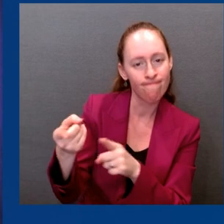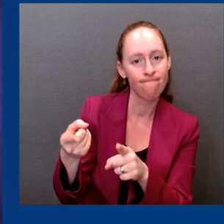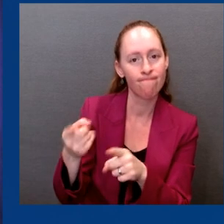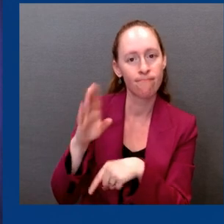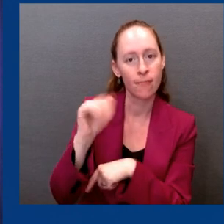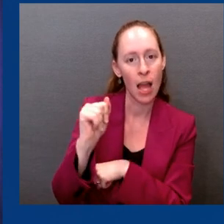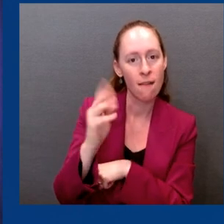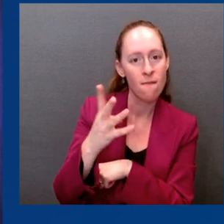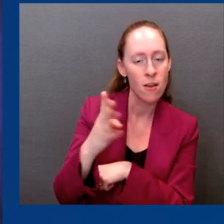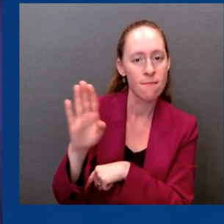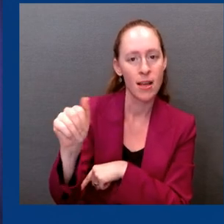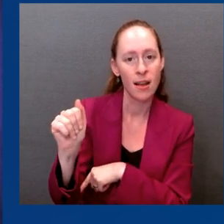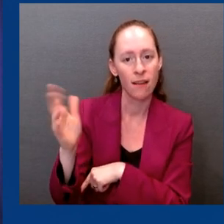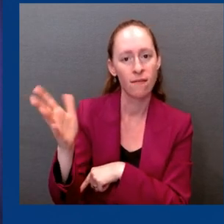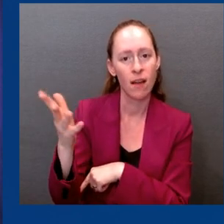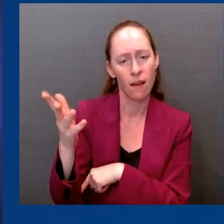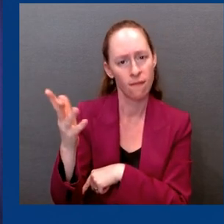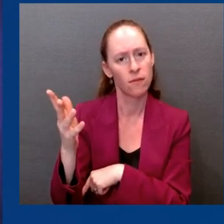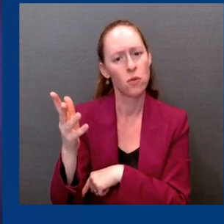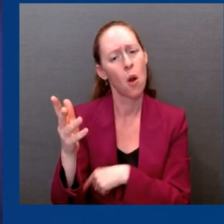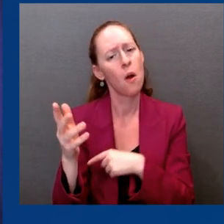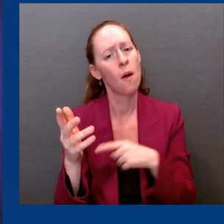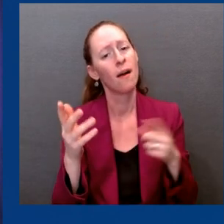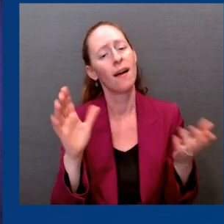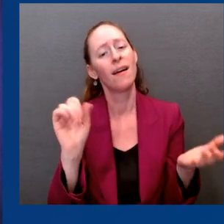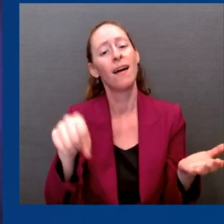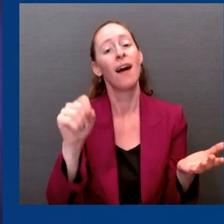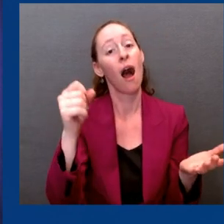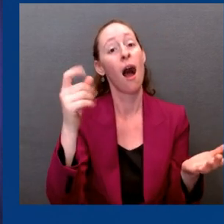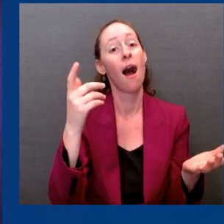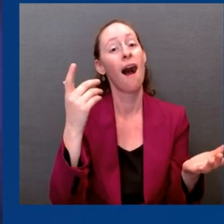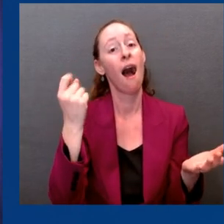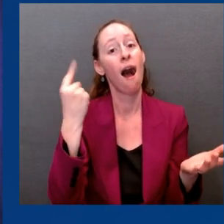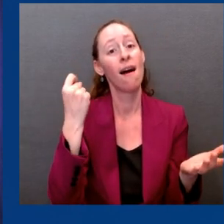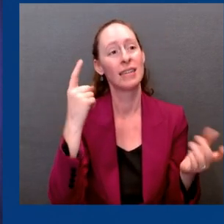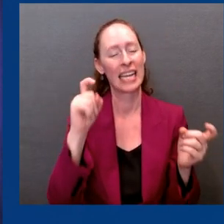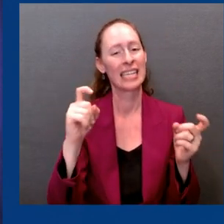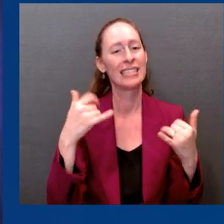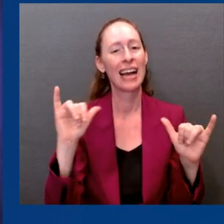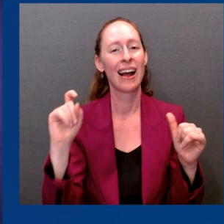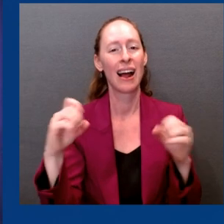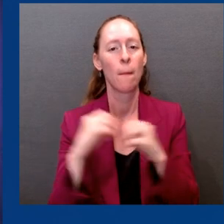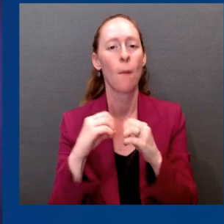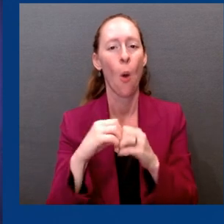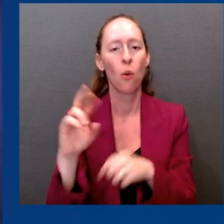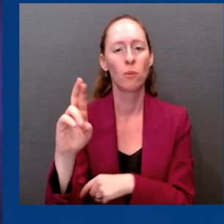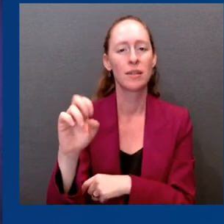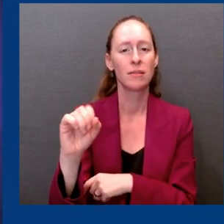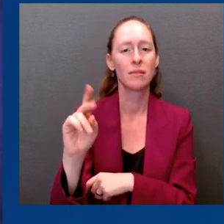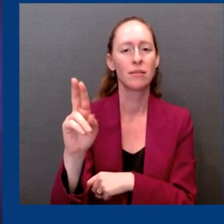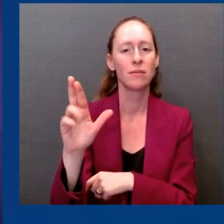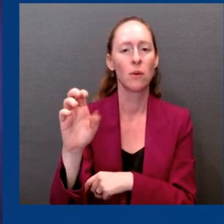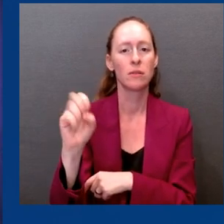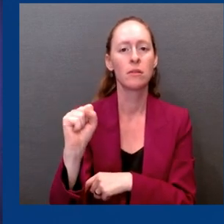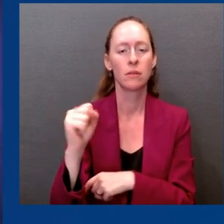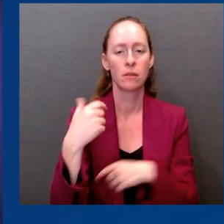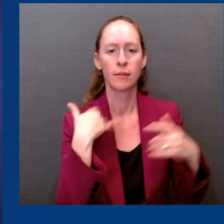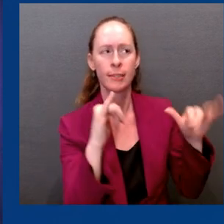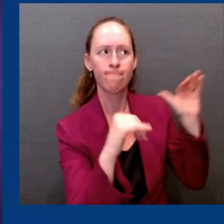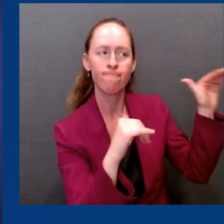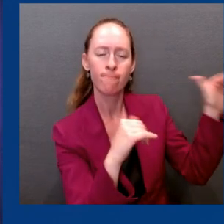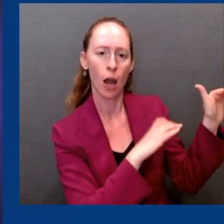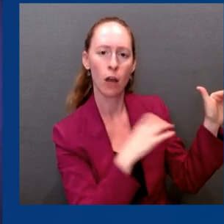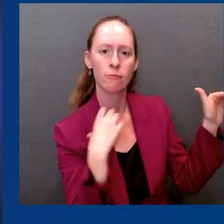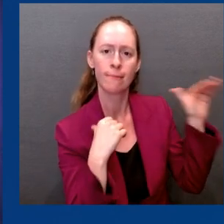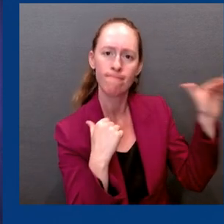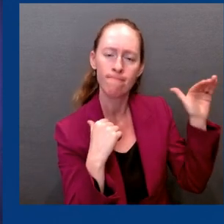obviously need more resources. We want to continue to work with a good partner in Congress to make that happen. And we want to make sure that we can tell the American people, we're looking around the